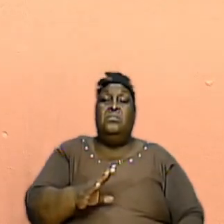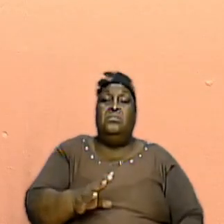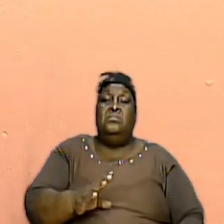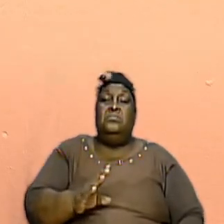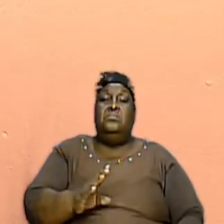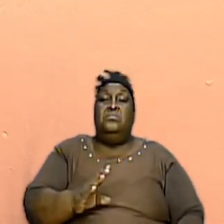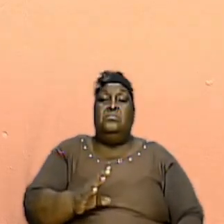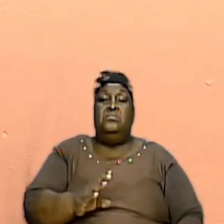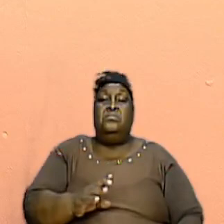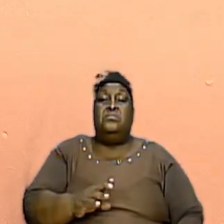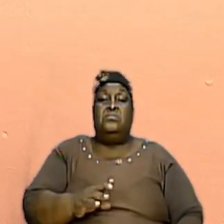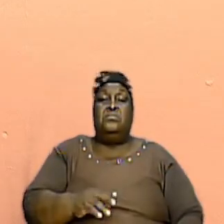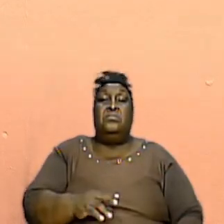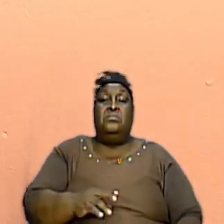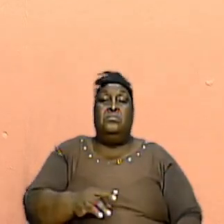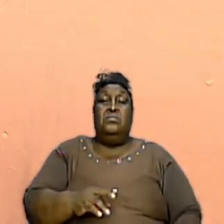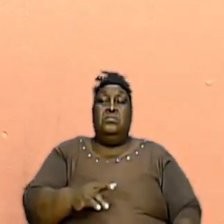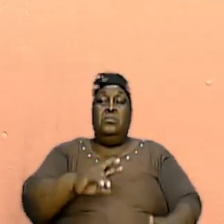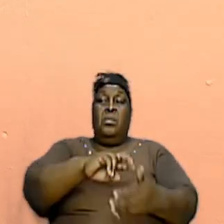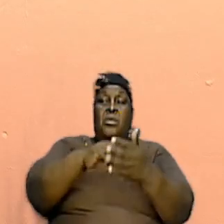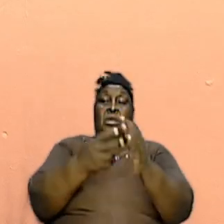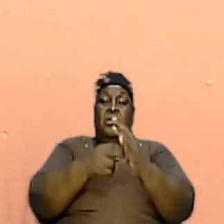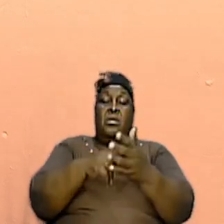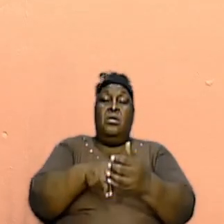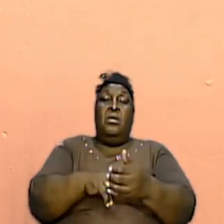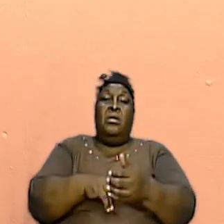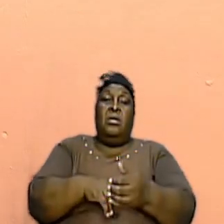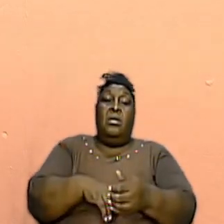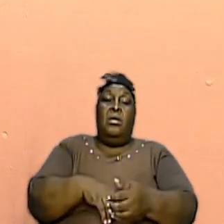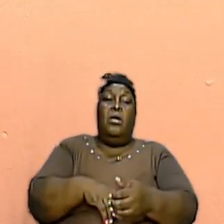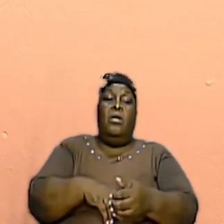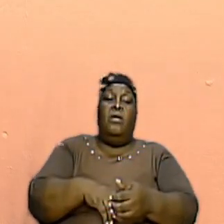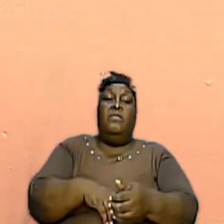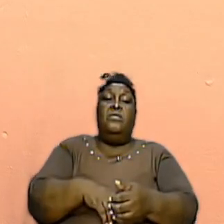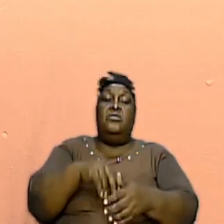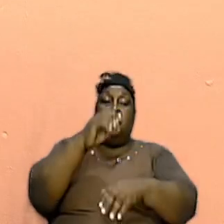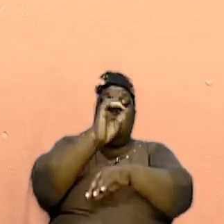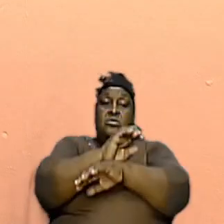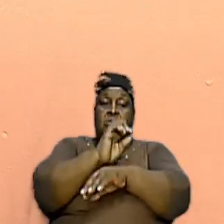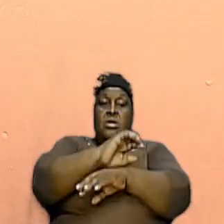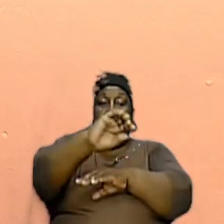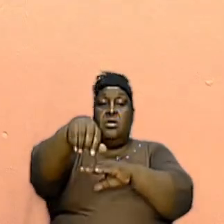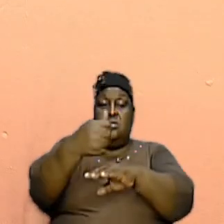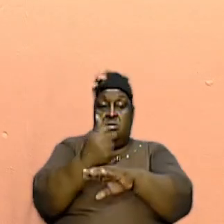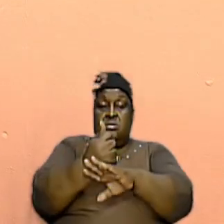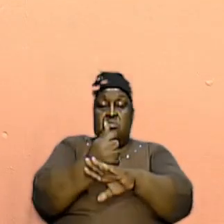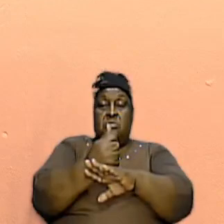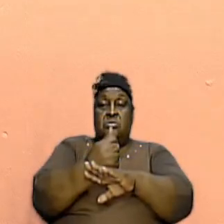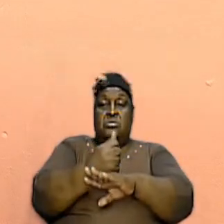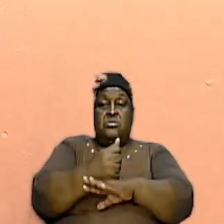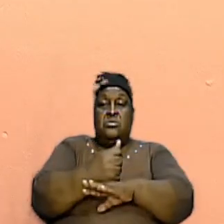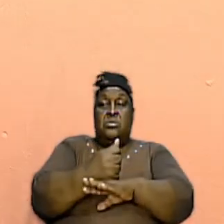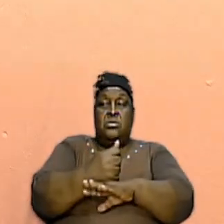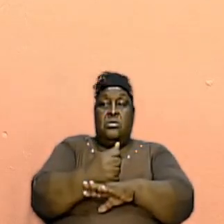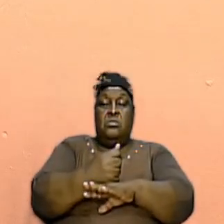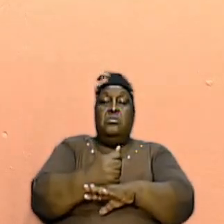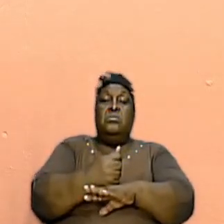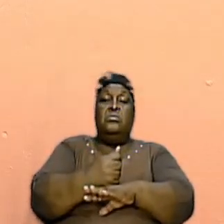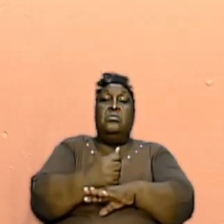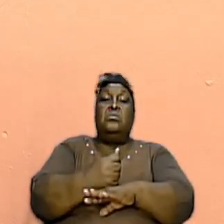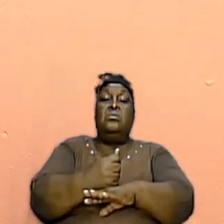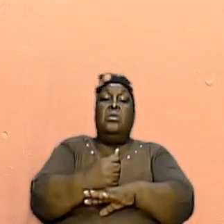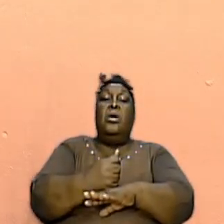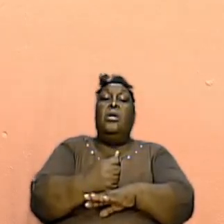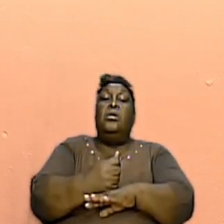look at the meaning of the term church and I just want to establish that and then we are going to be looking at a few slides as